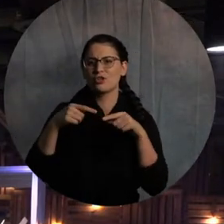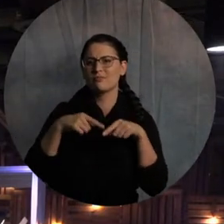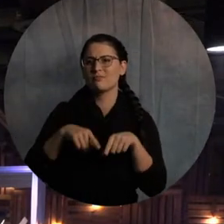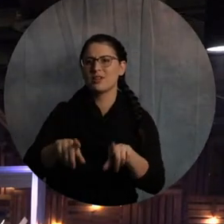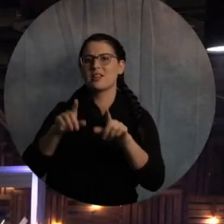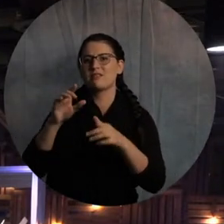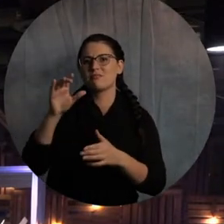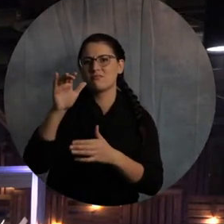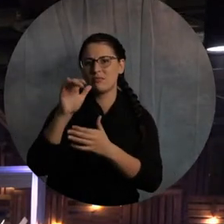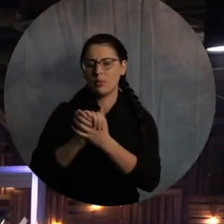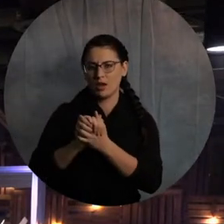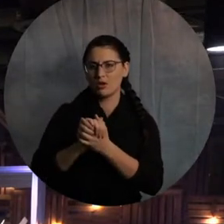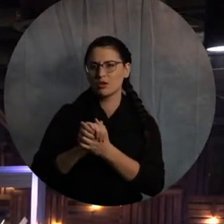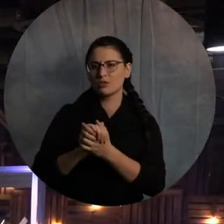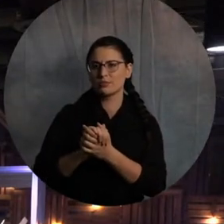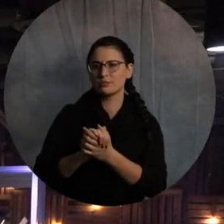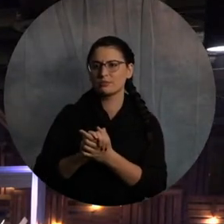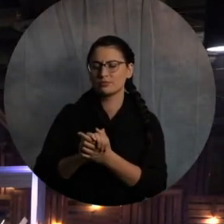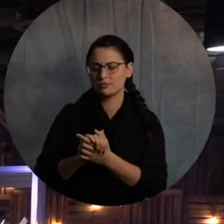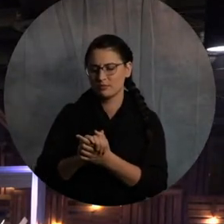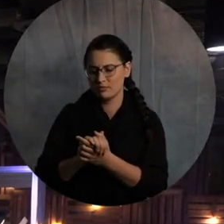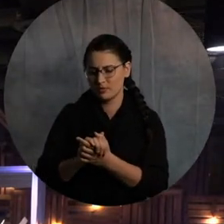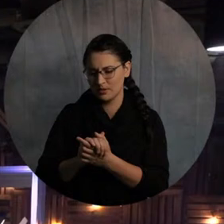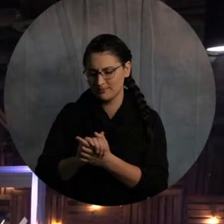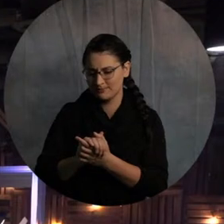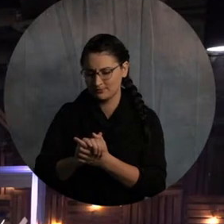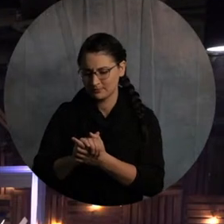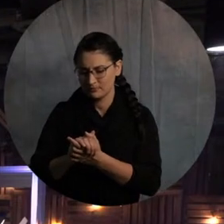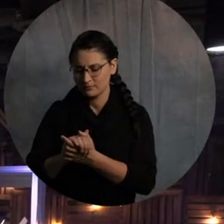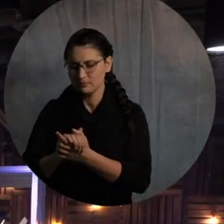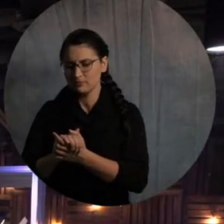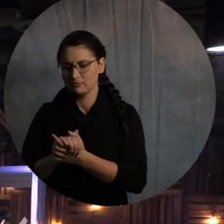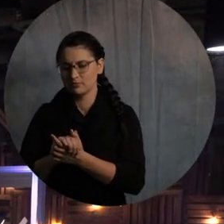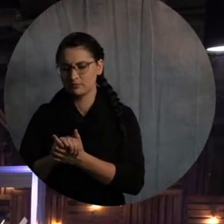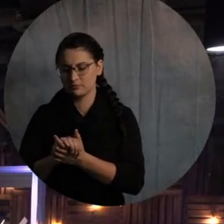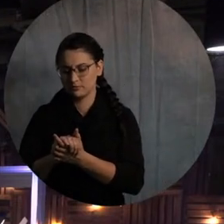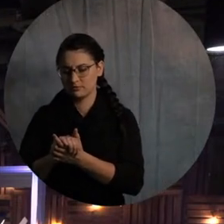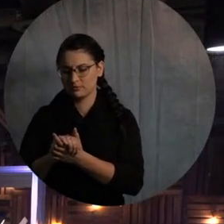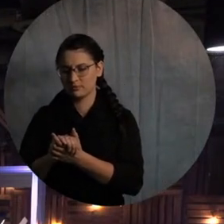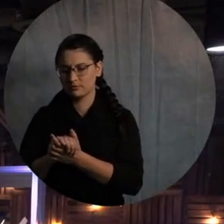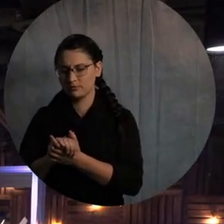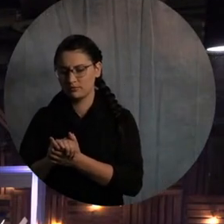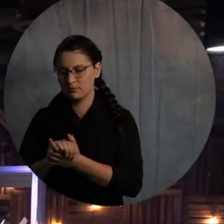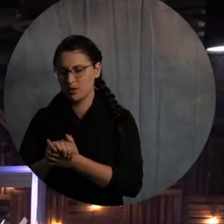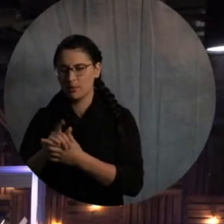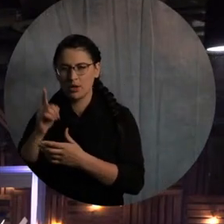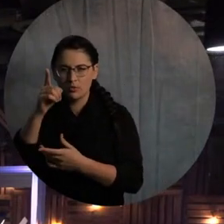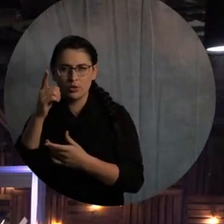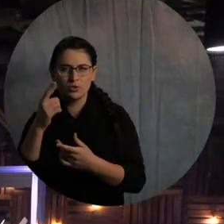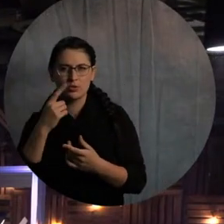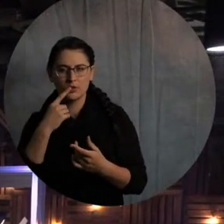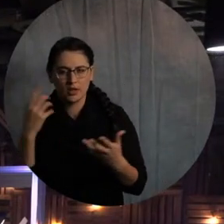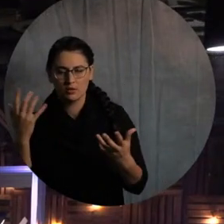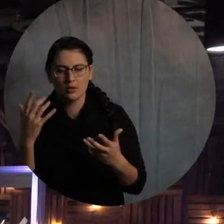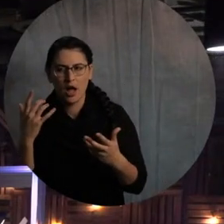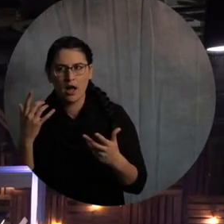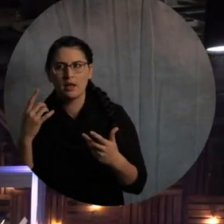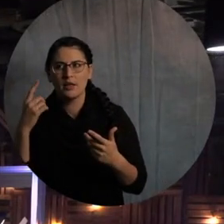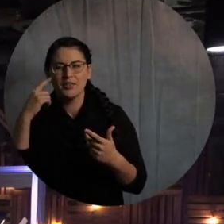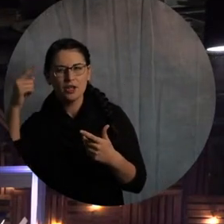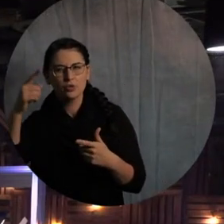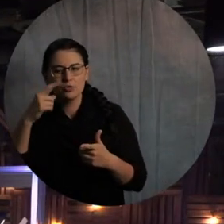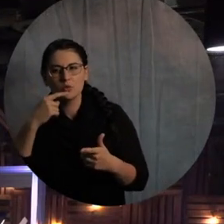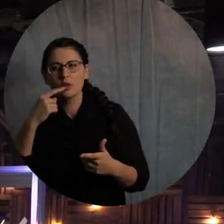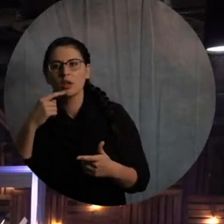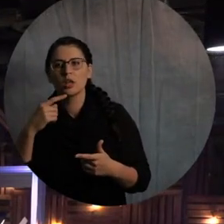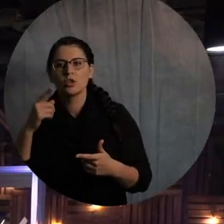entertain ourselves together? Love where you're going. But what you're saying is you need to get to know that person as a person. You know, who they